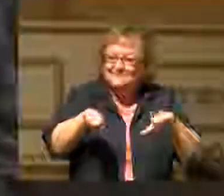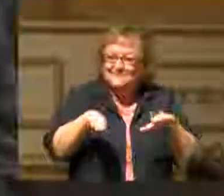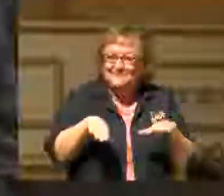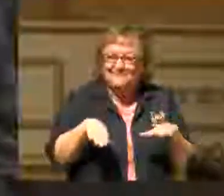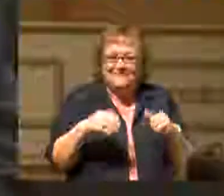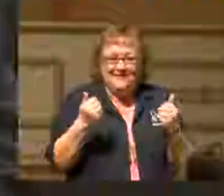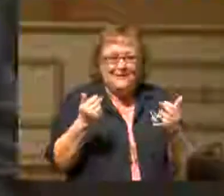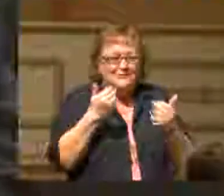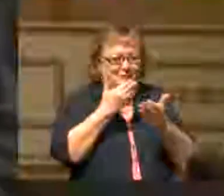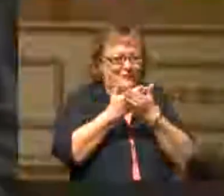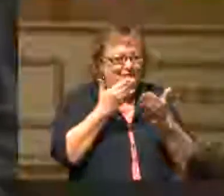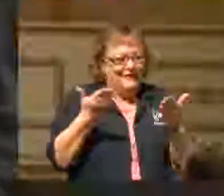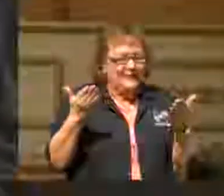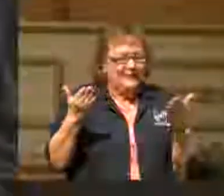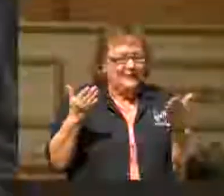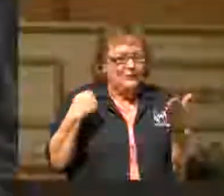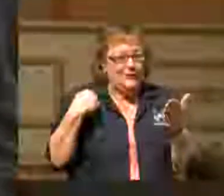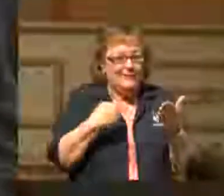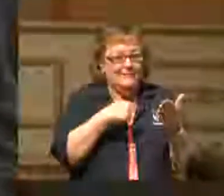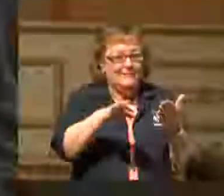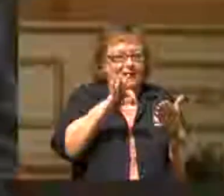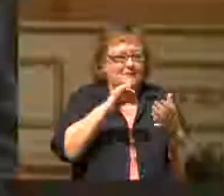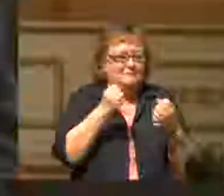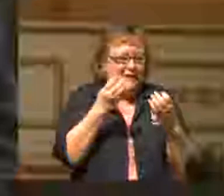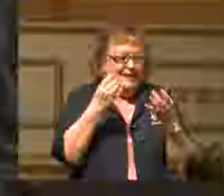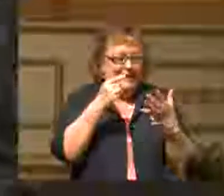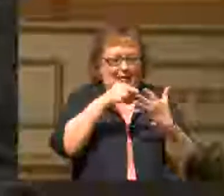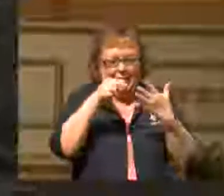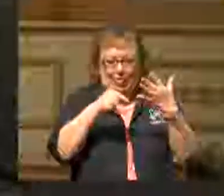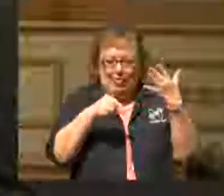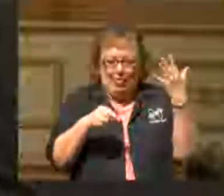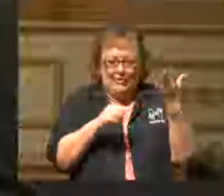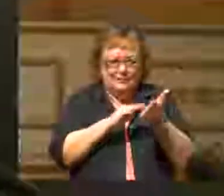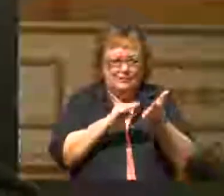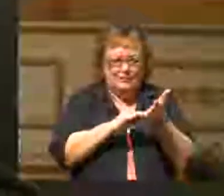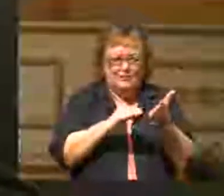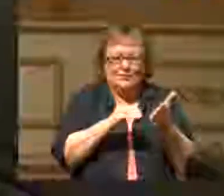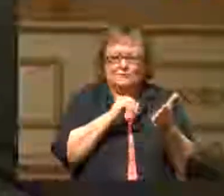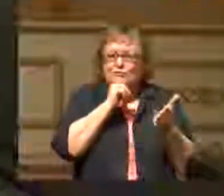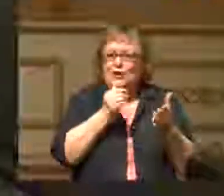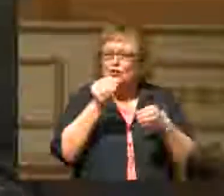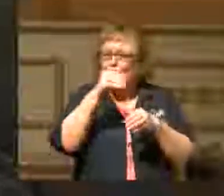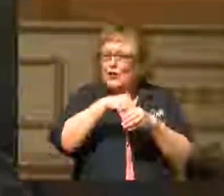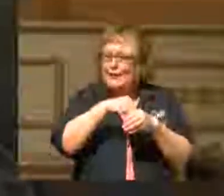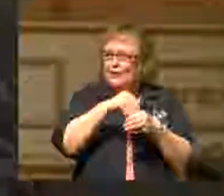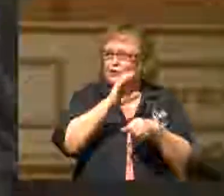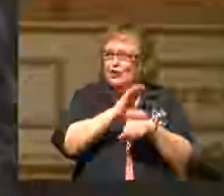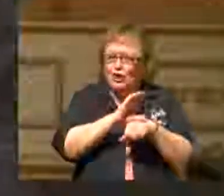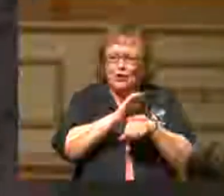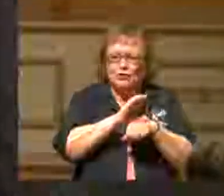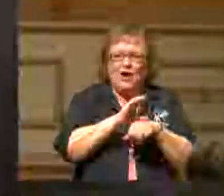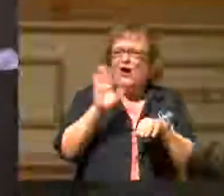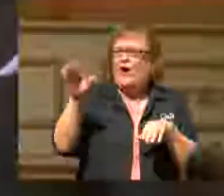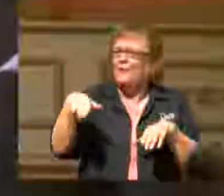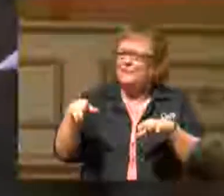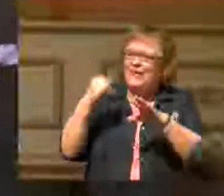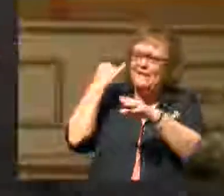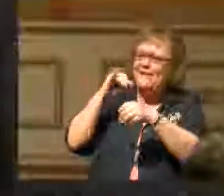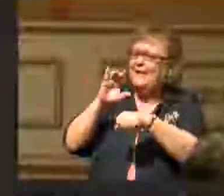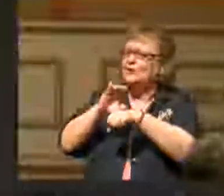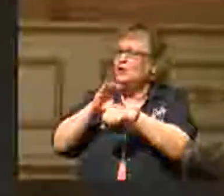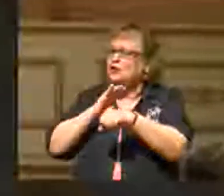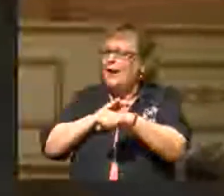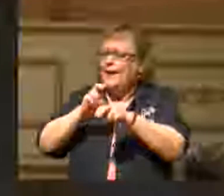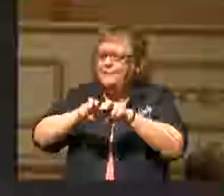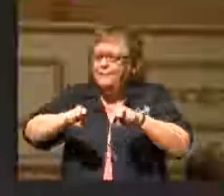That was a good thing. But we can find out all kinds of excuses for not joining a church, you know. Well, if that church had pews in